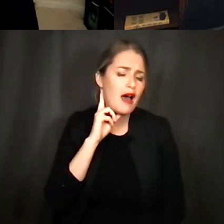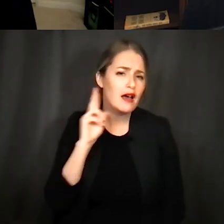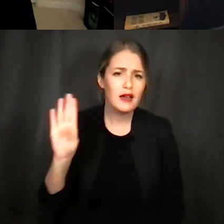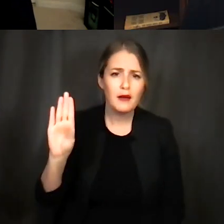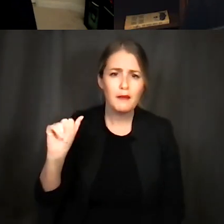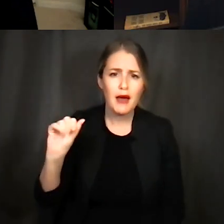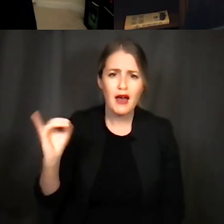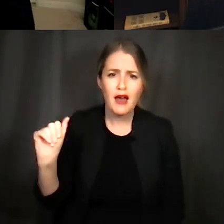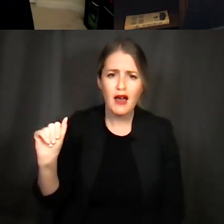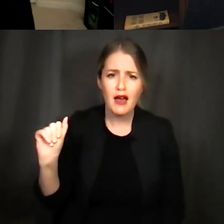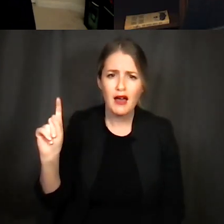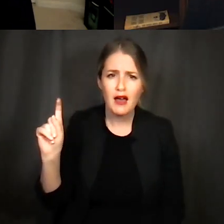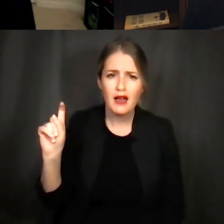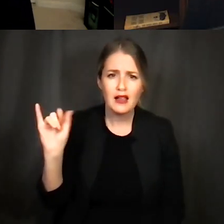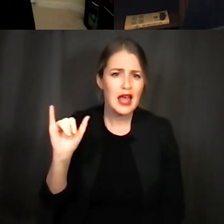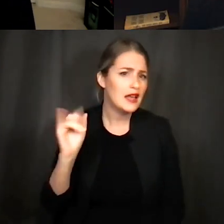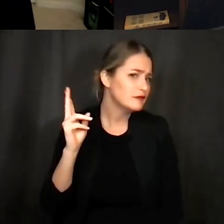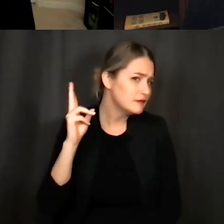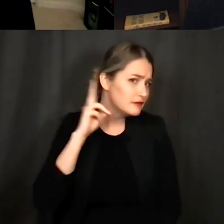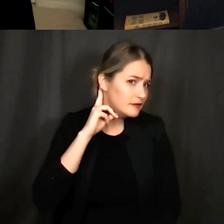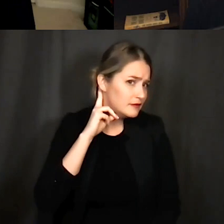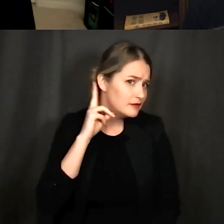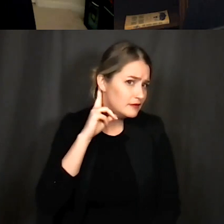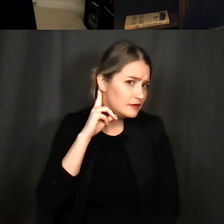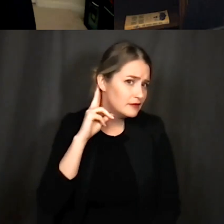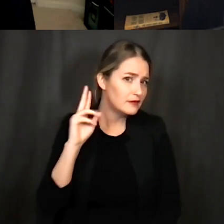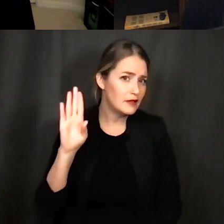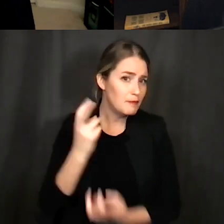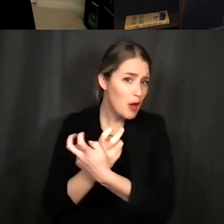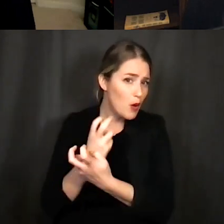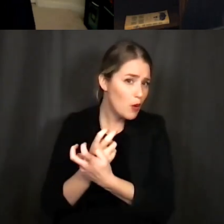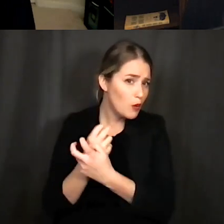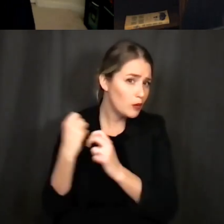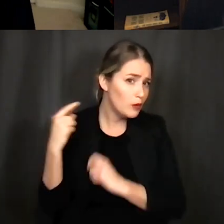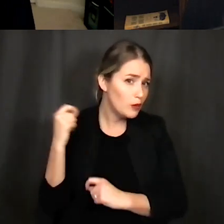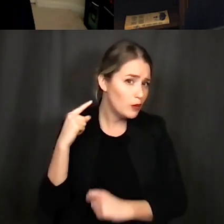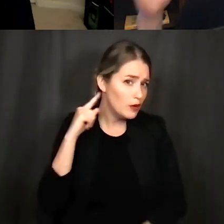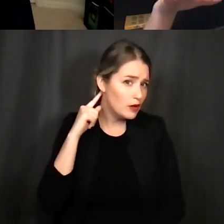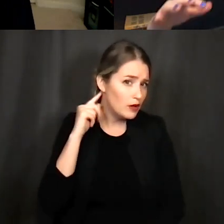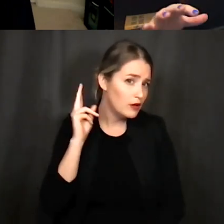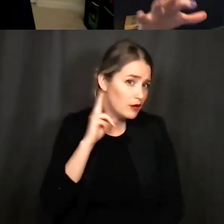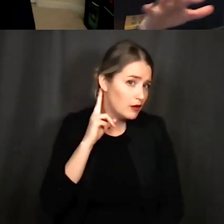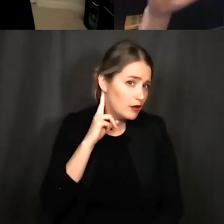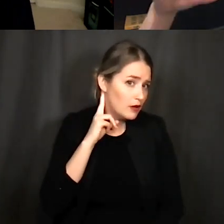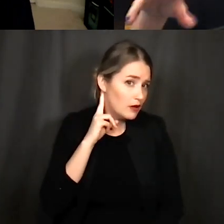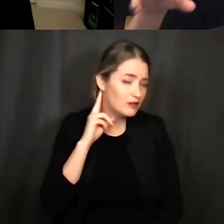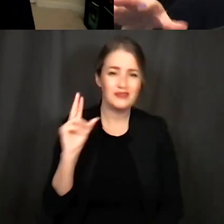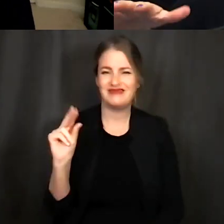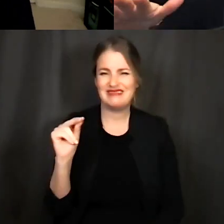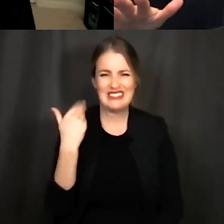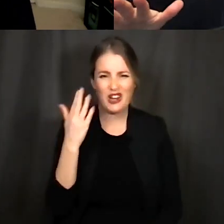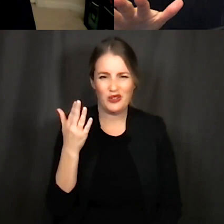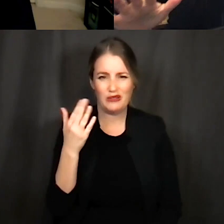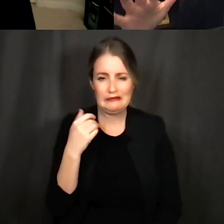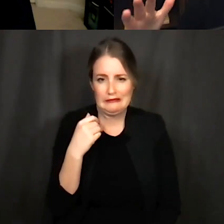um i don't know a bone anchored hearing device uh no i don't think so anyway uh the my my